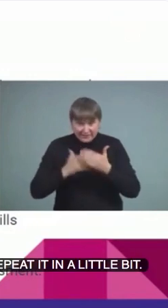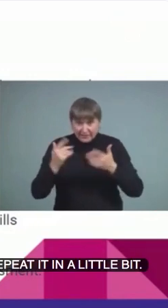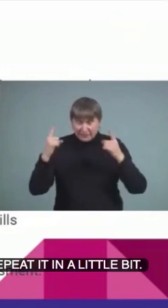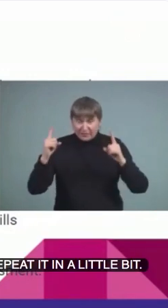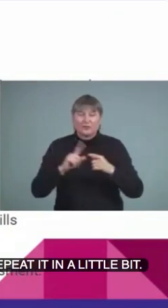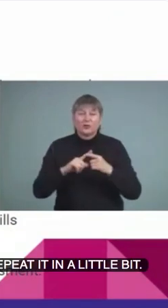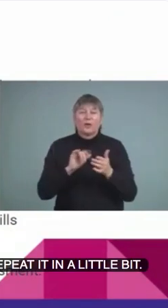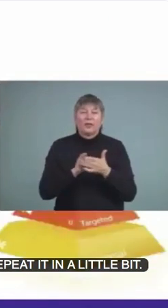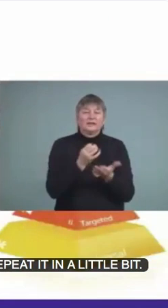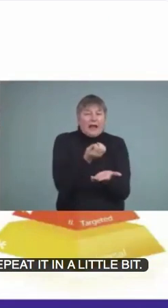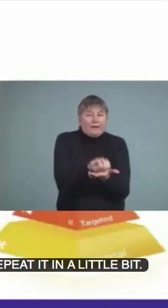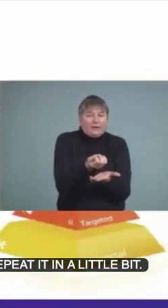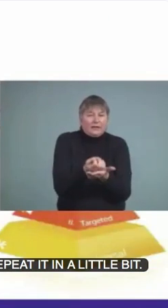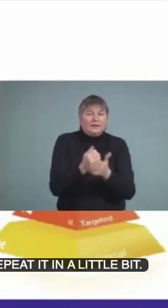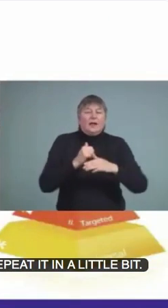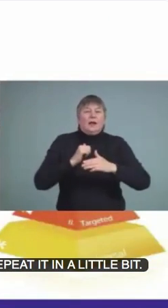-based teaching.